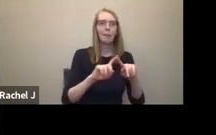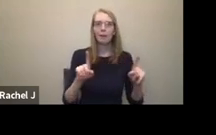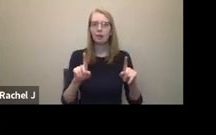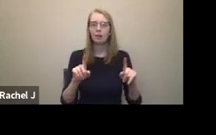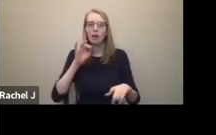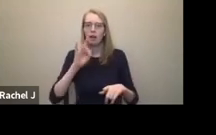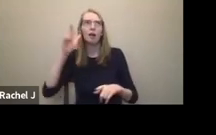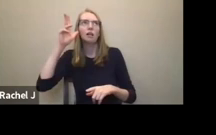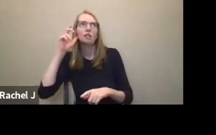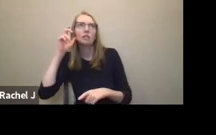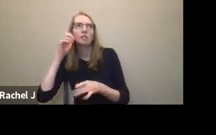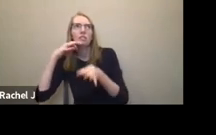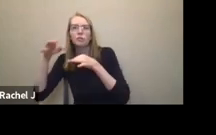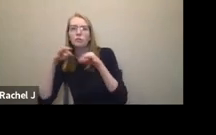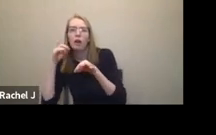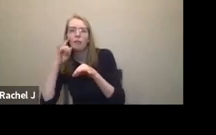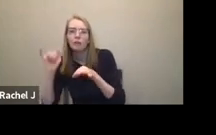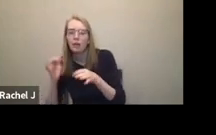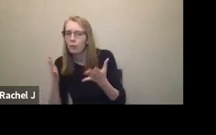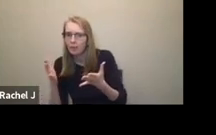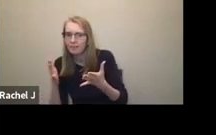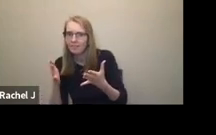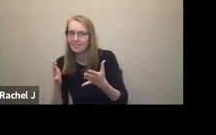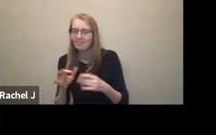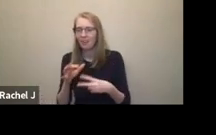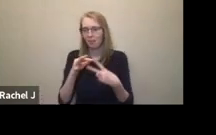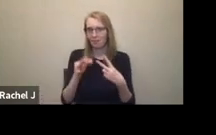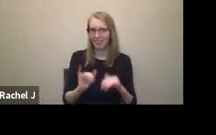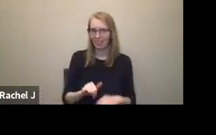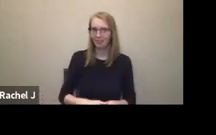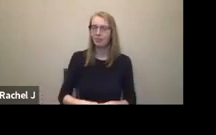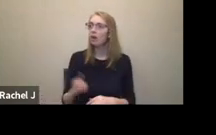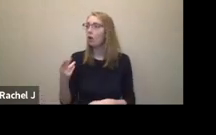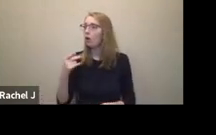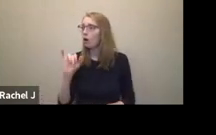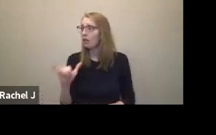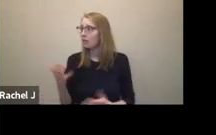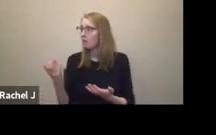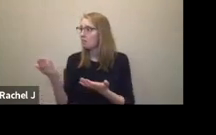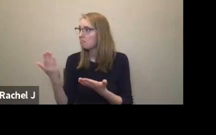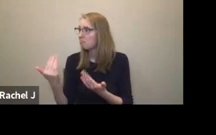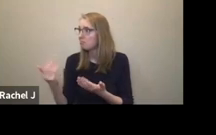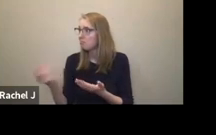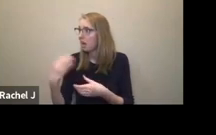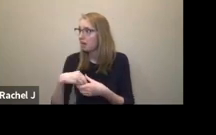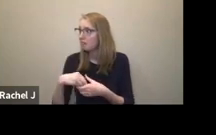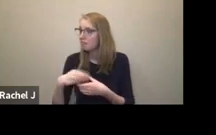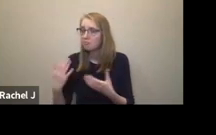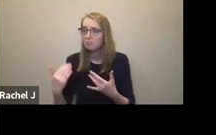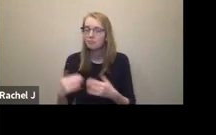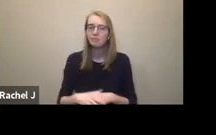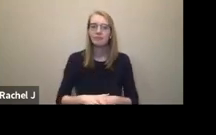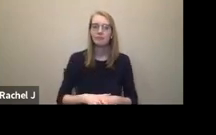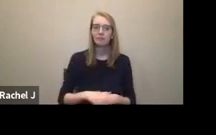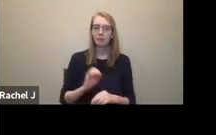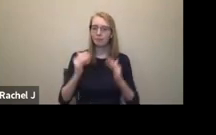information. Okay, Holly, anything else? Hey, you will move on. So then there's